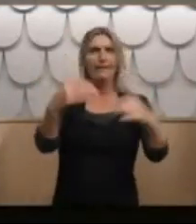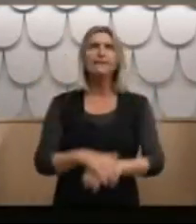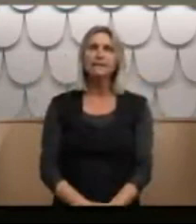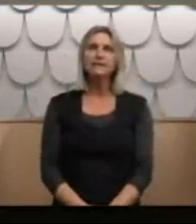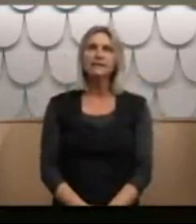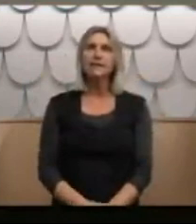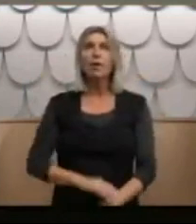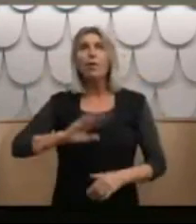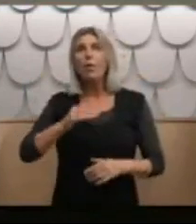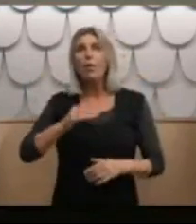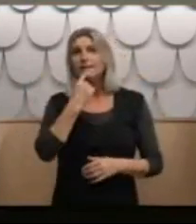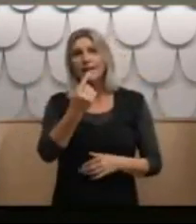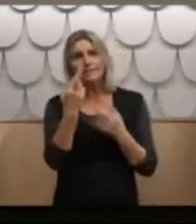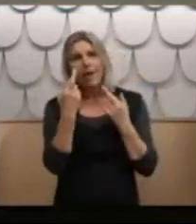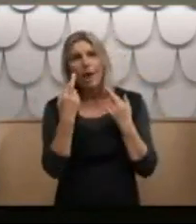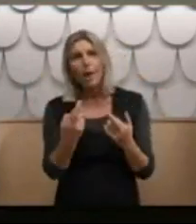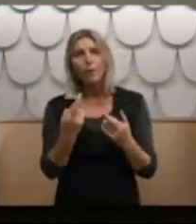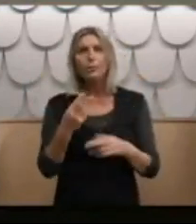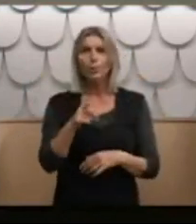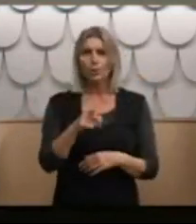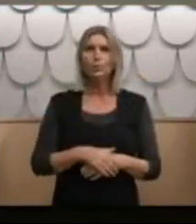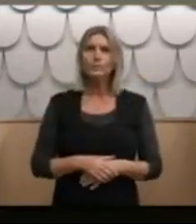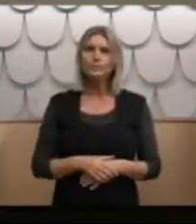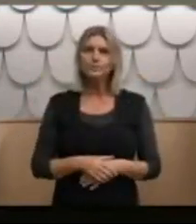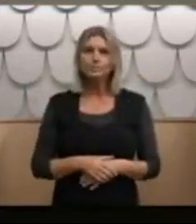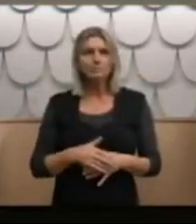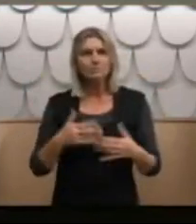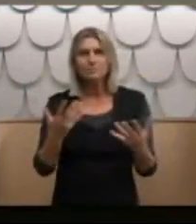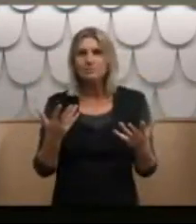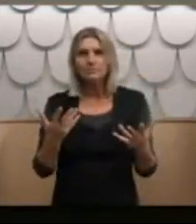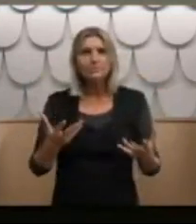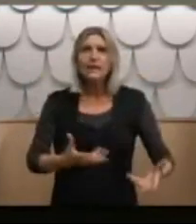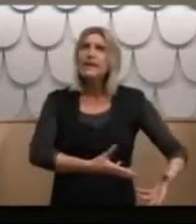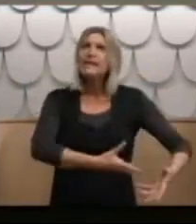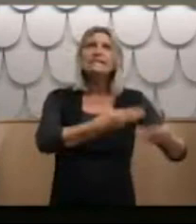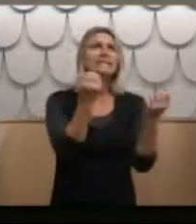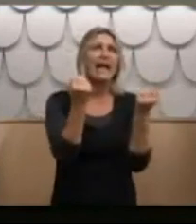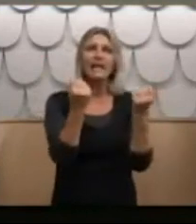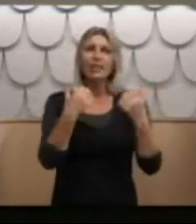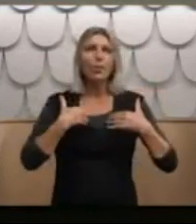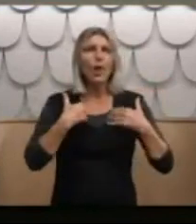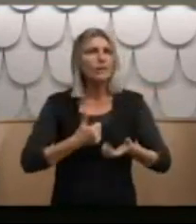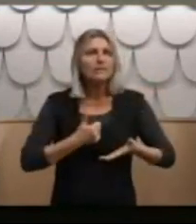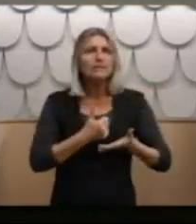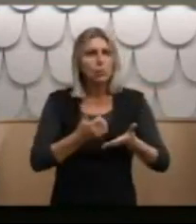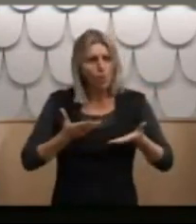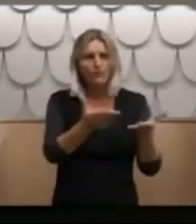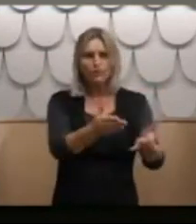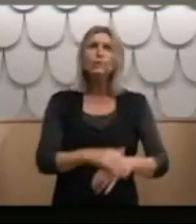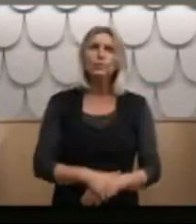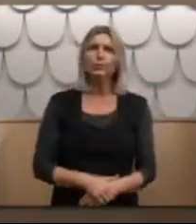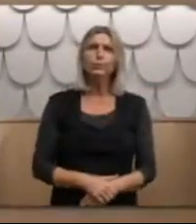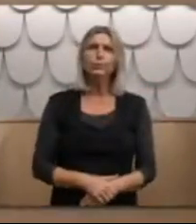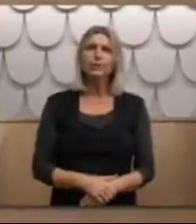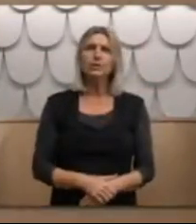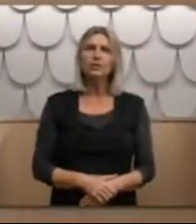All I can say is that I hope you take whatever wellbeing support that we can offer you and